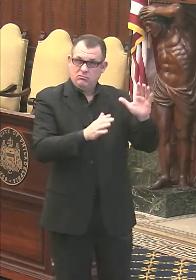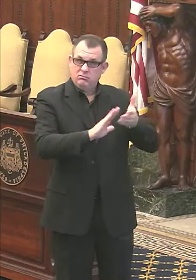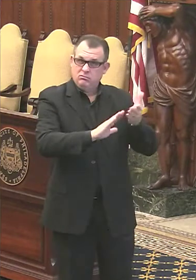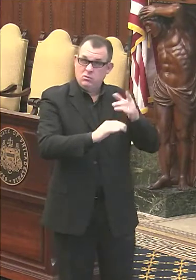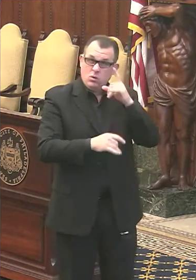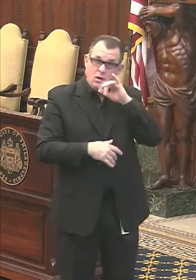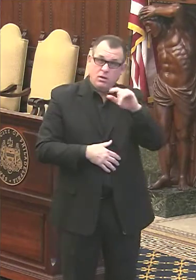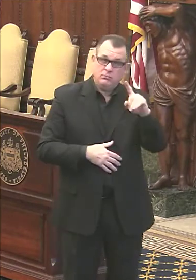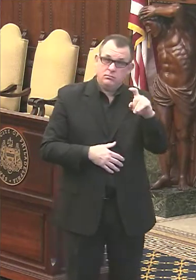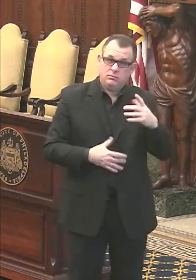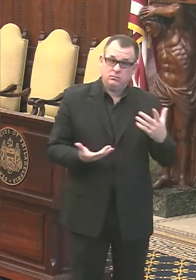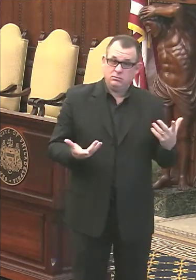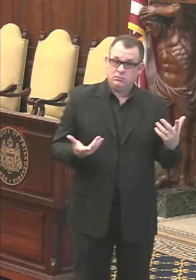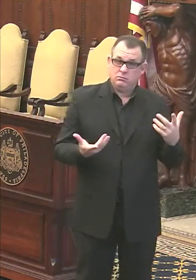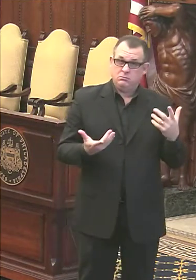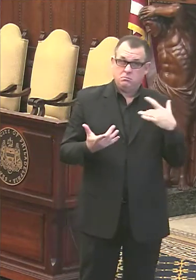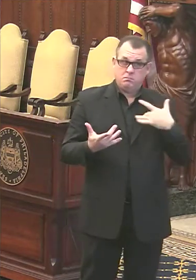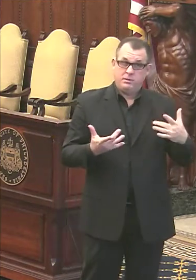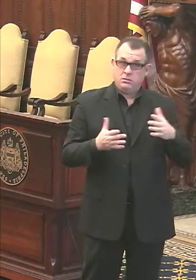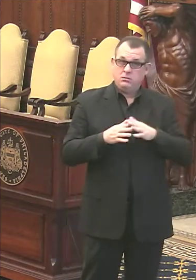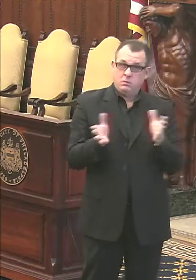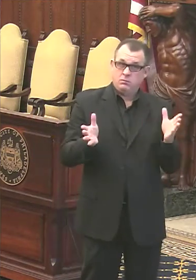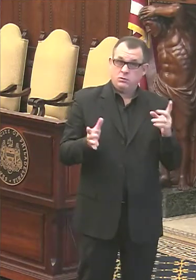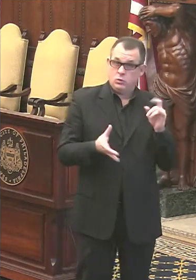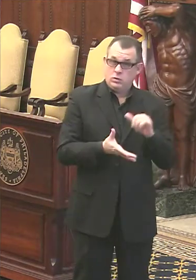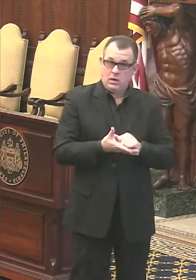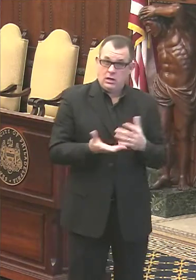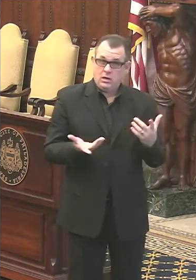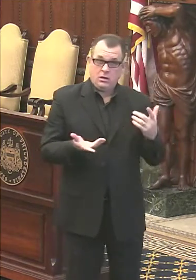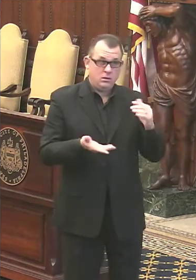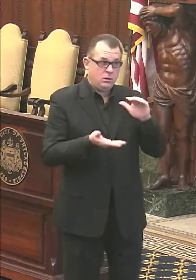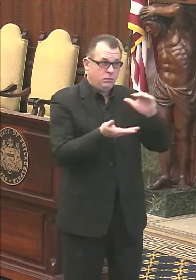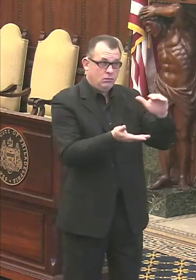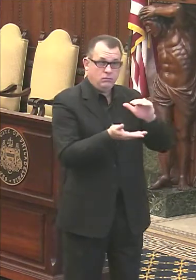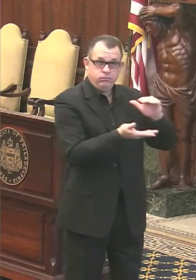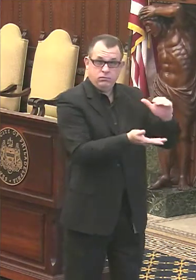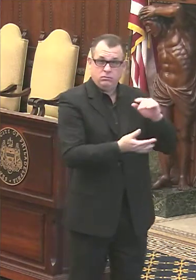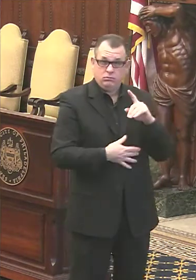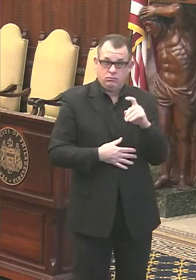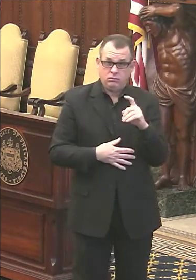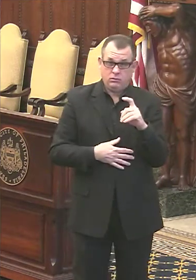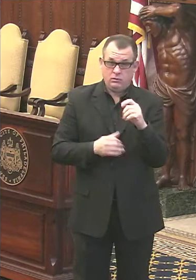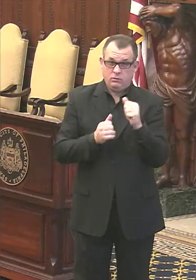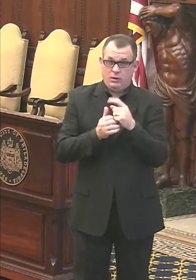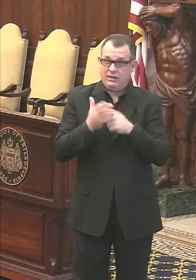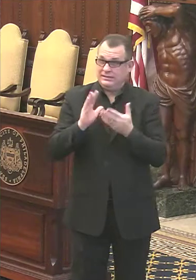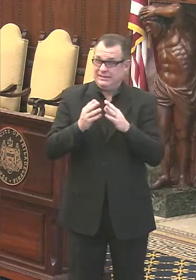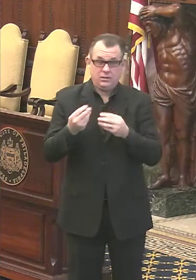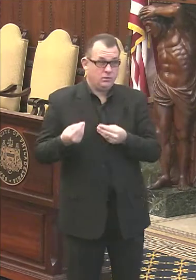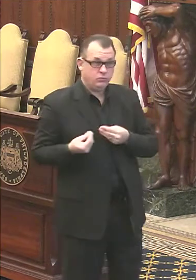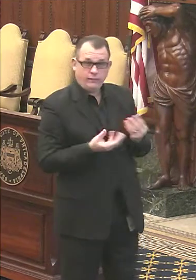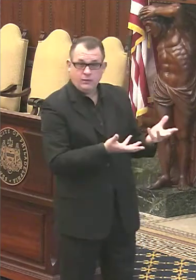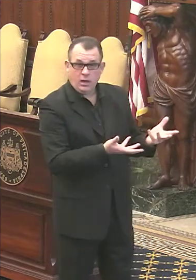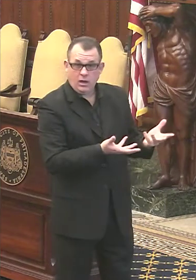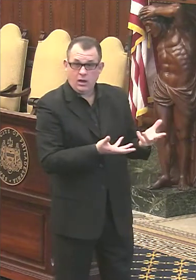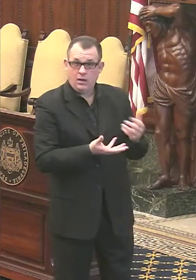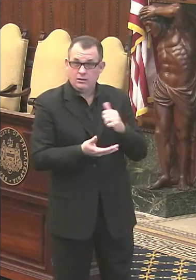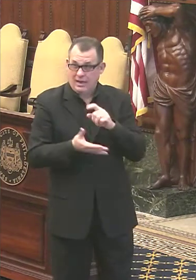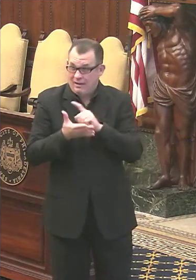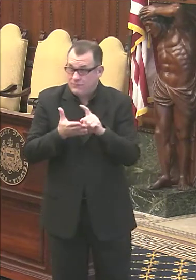they're doing is generally what that generally is what their allotment is going to be going forward. What the city is providing them about a thousand a week or so.